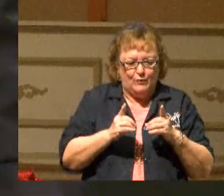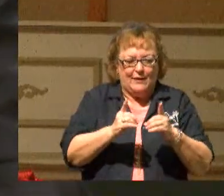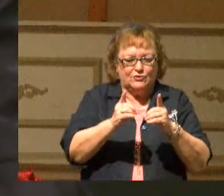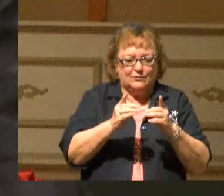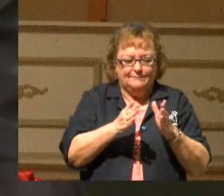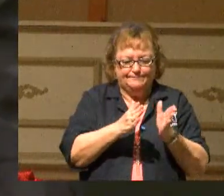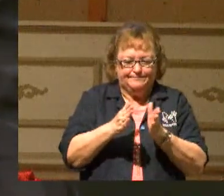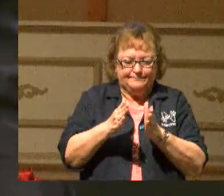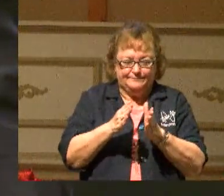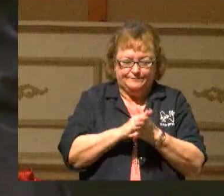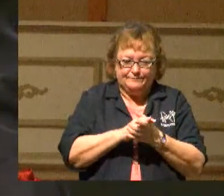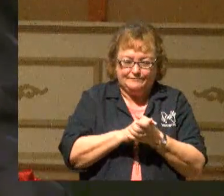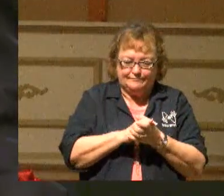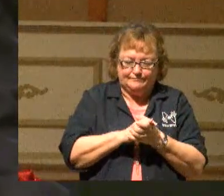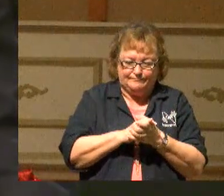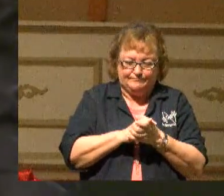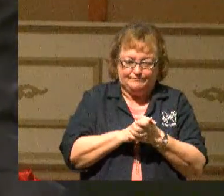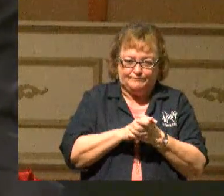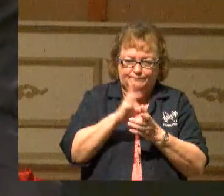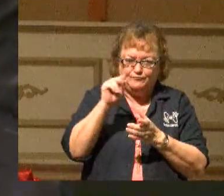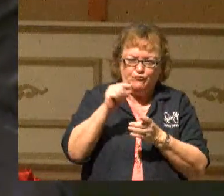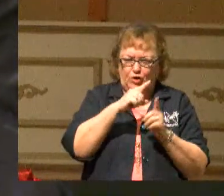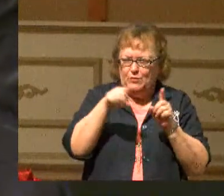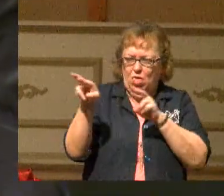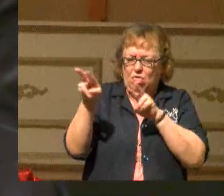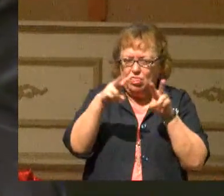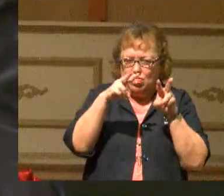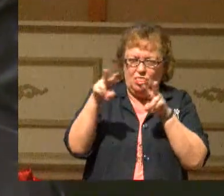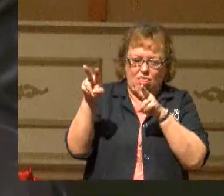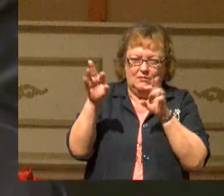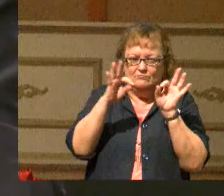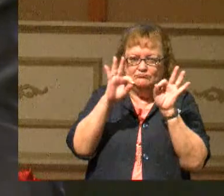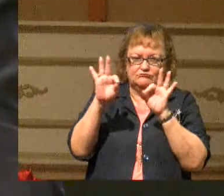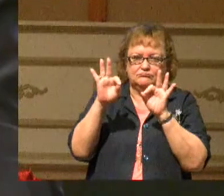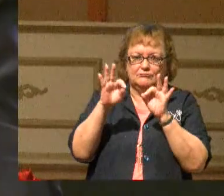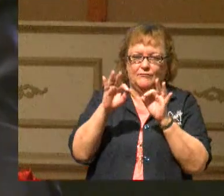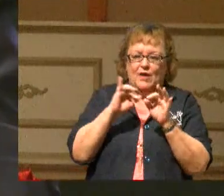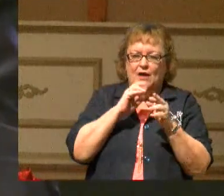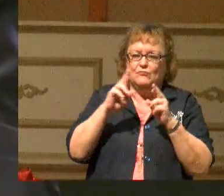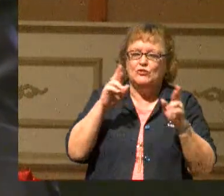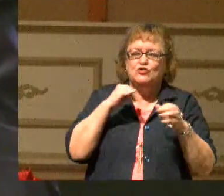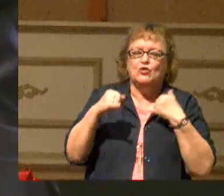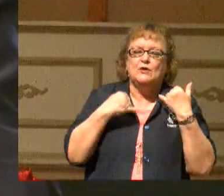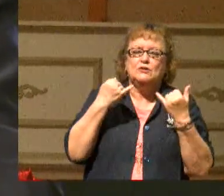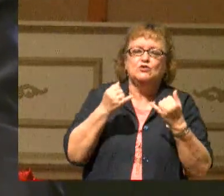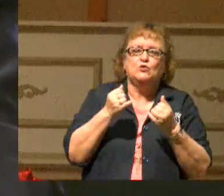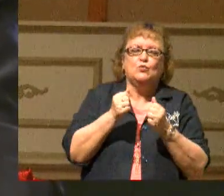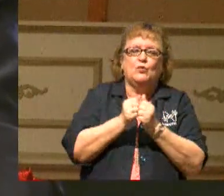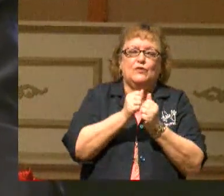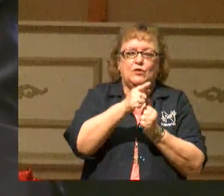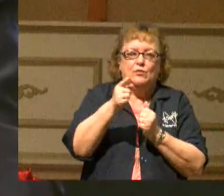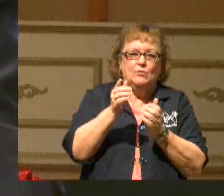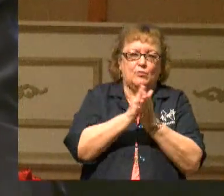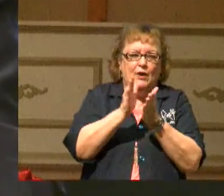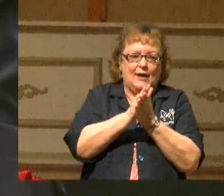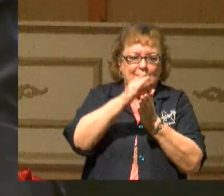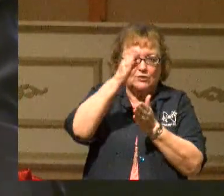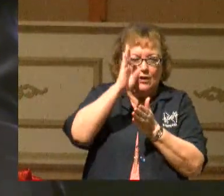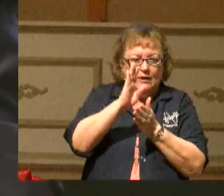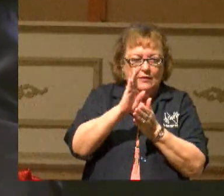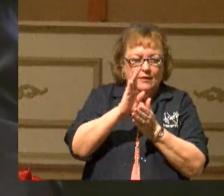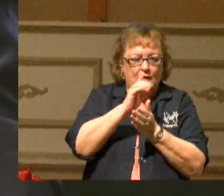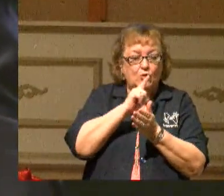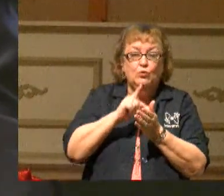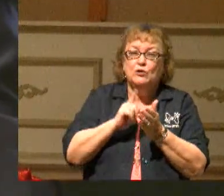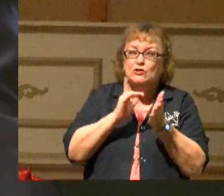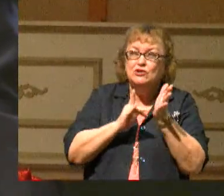Our heads are bowed, our eyes are closed. No one's looking. Anyone else? Anyone else? I rejoice with you. Praise God. Now, Lord